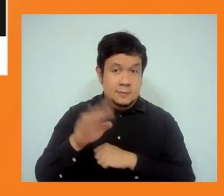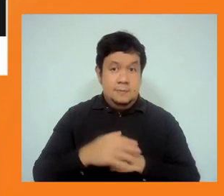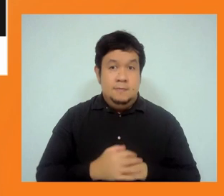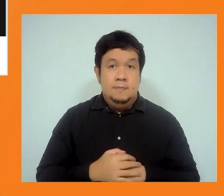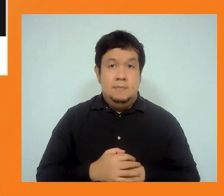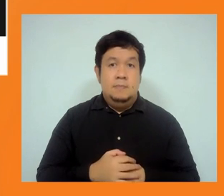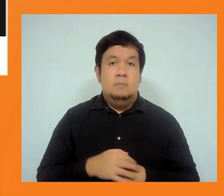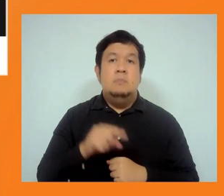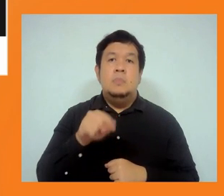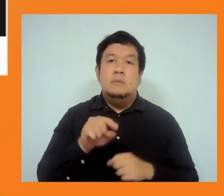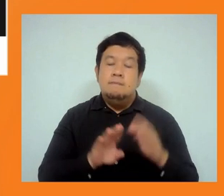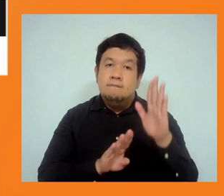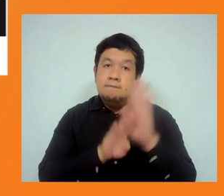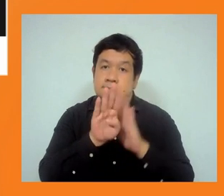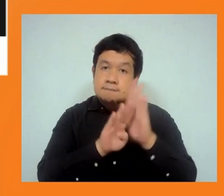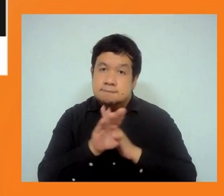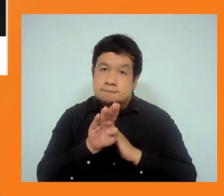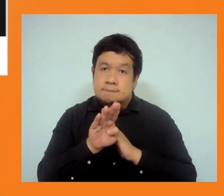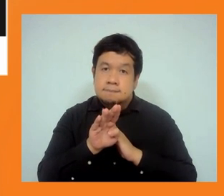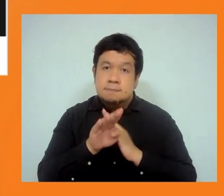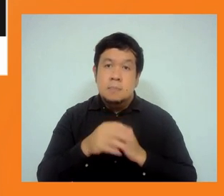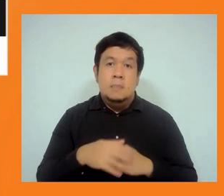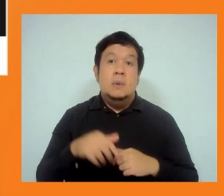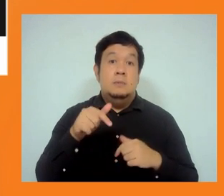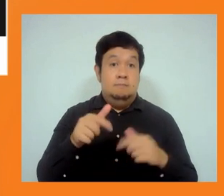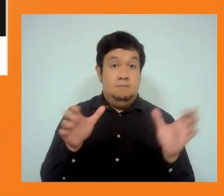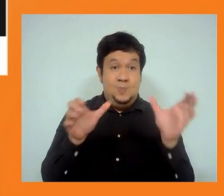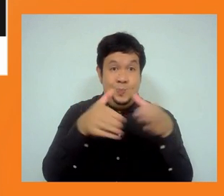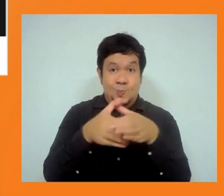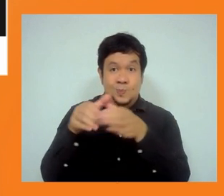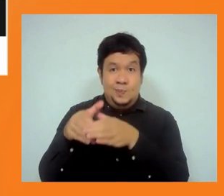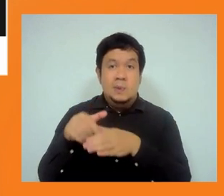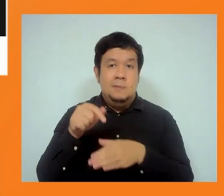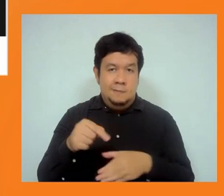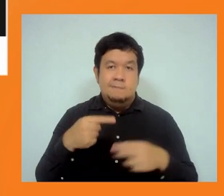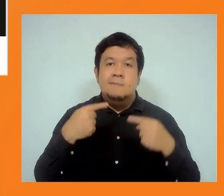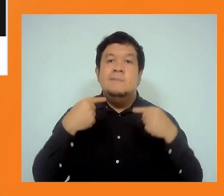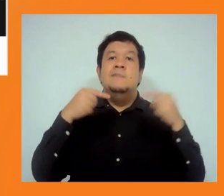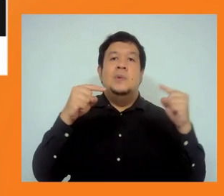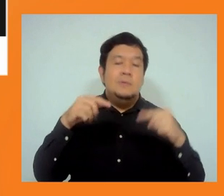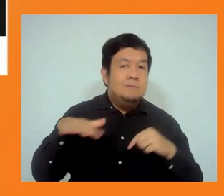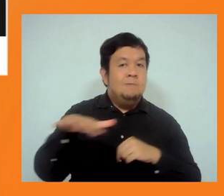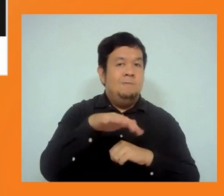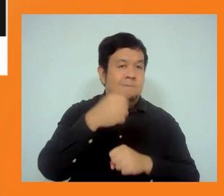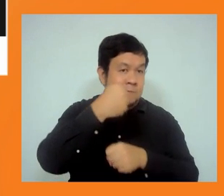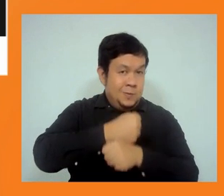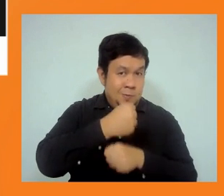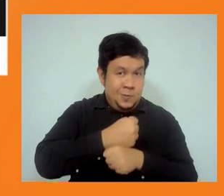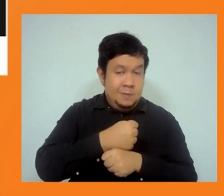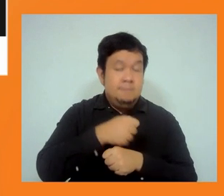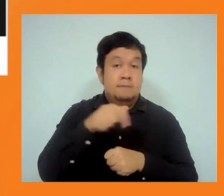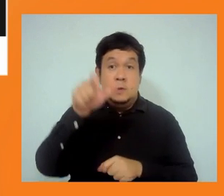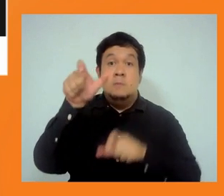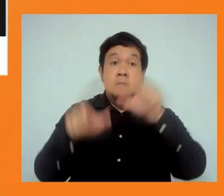for what this is what the bank declares for all. For developmental, for the working people,